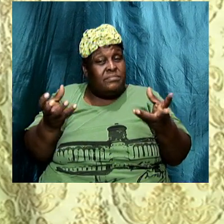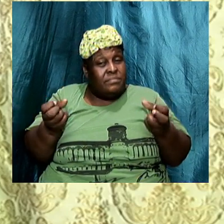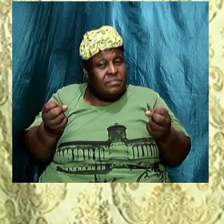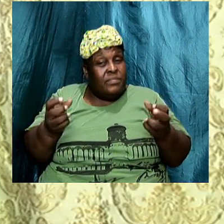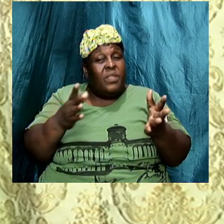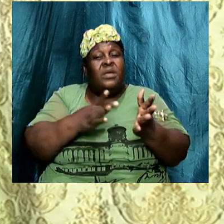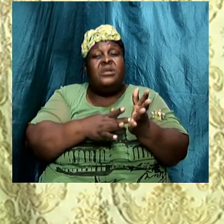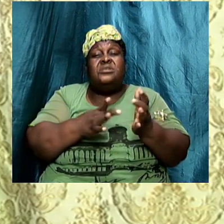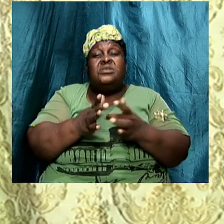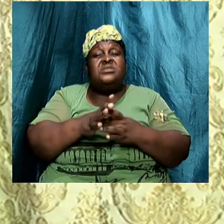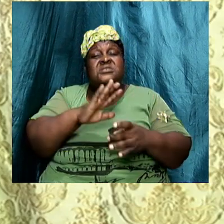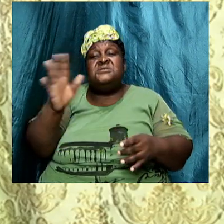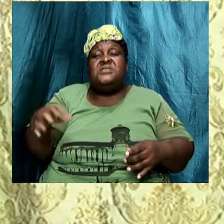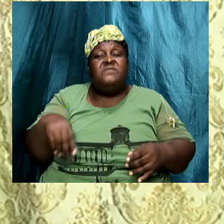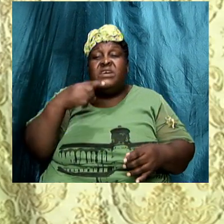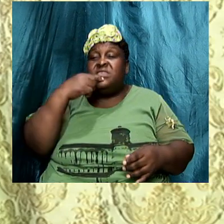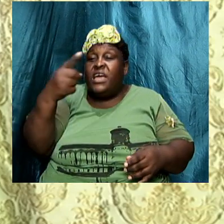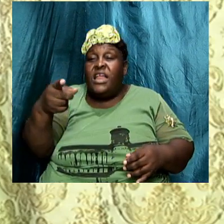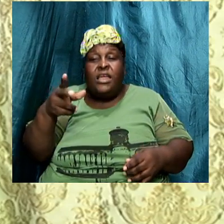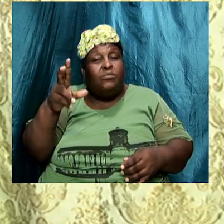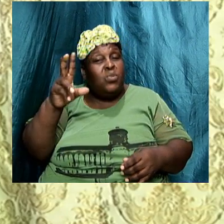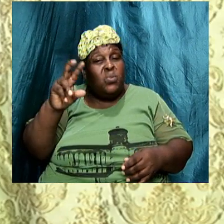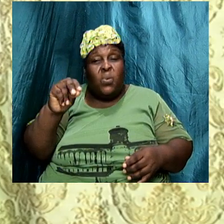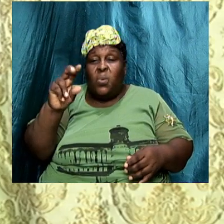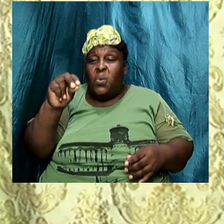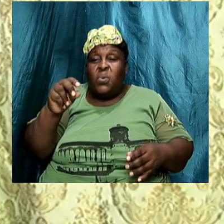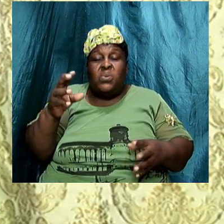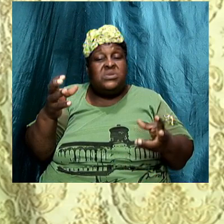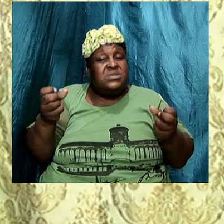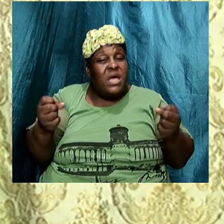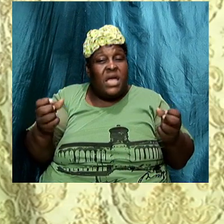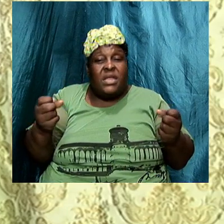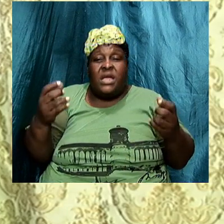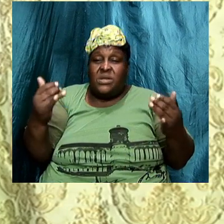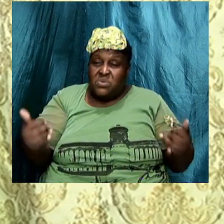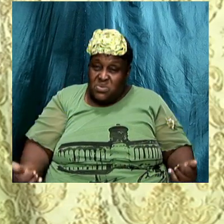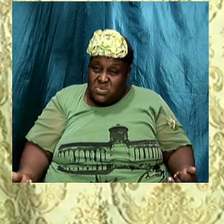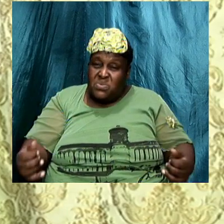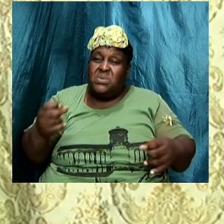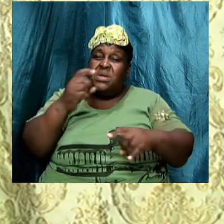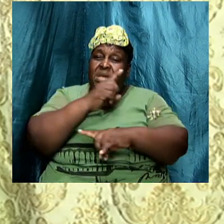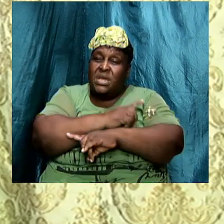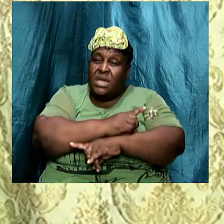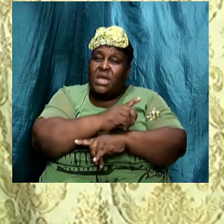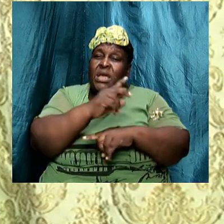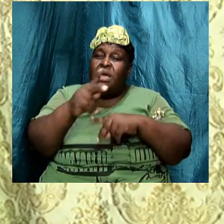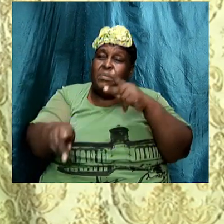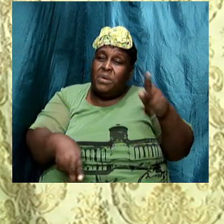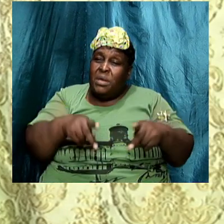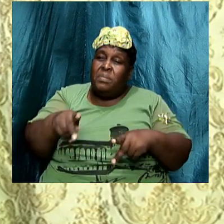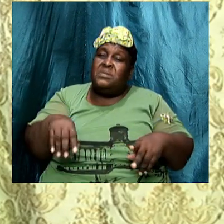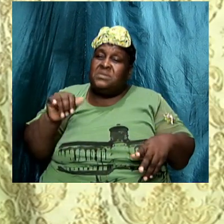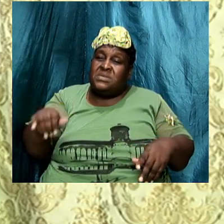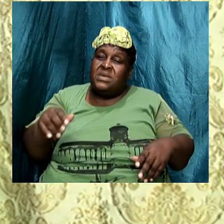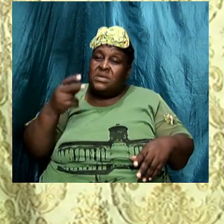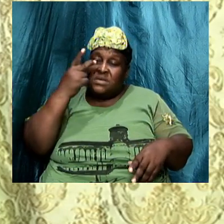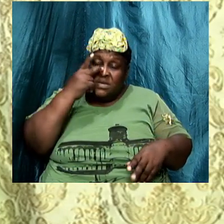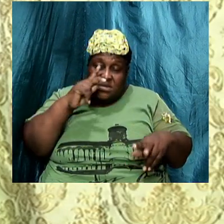Jesus didn't give them any And today there are folks That are still seeking signs